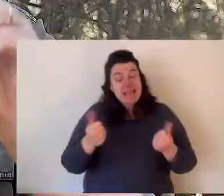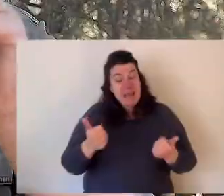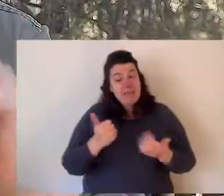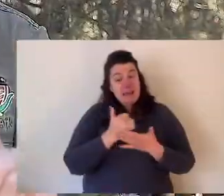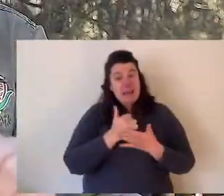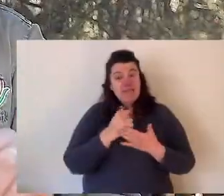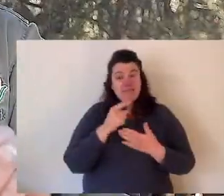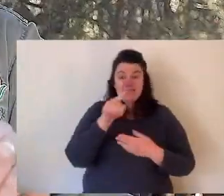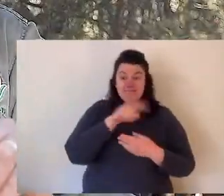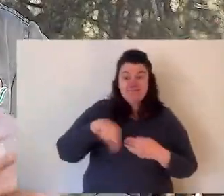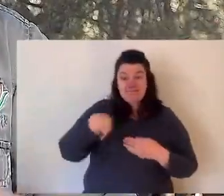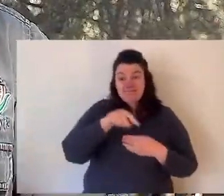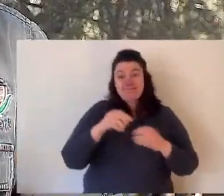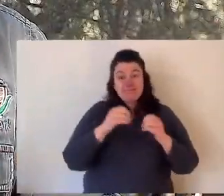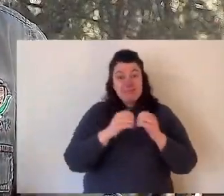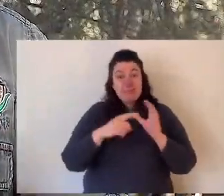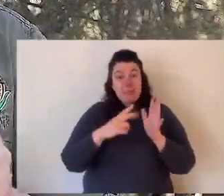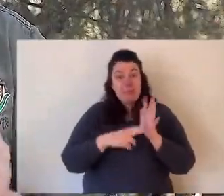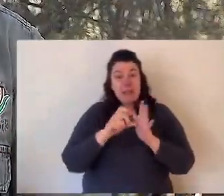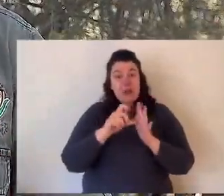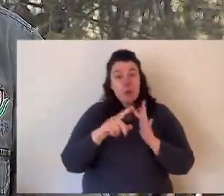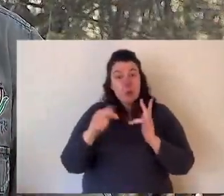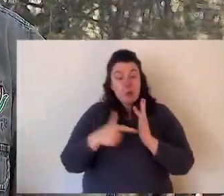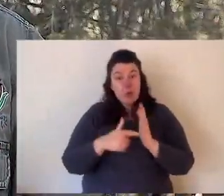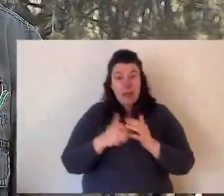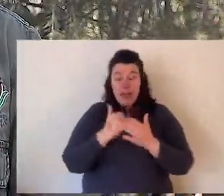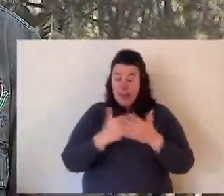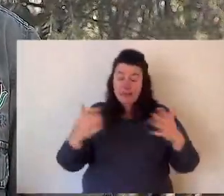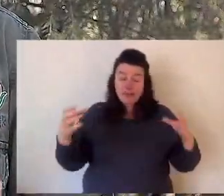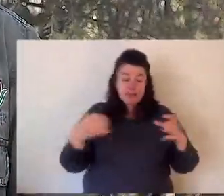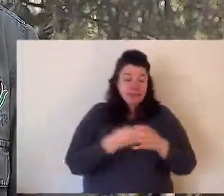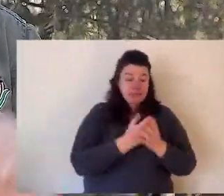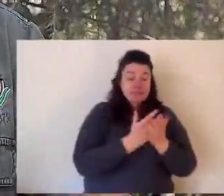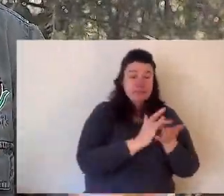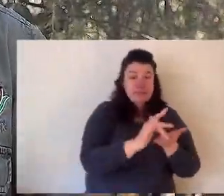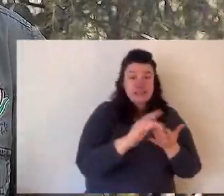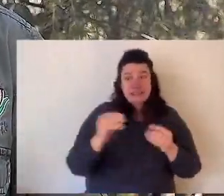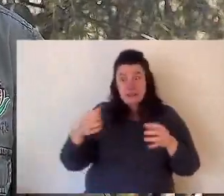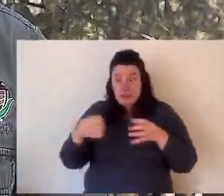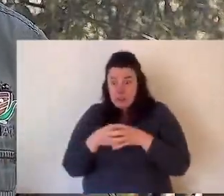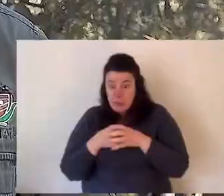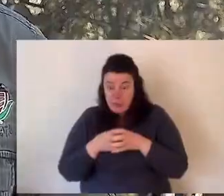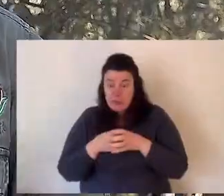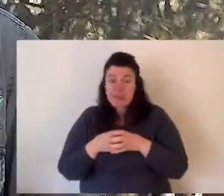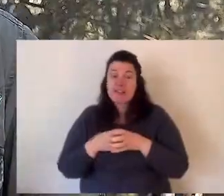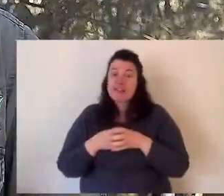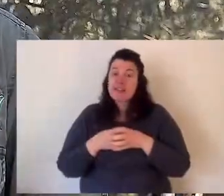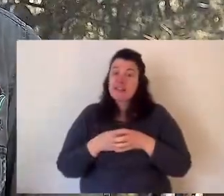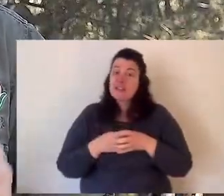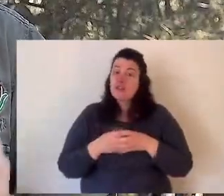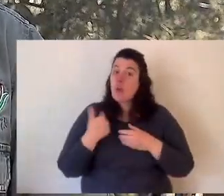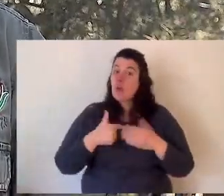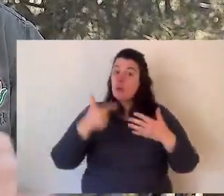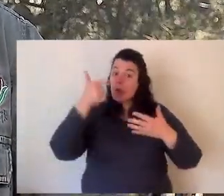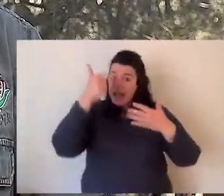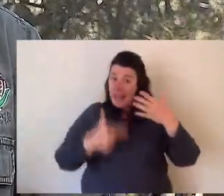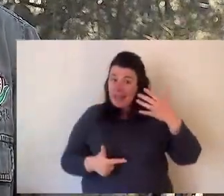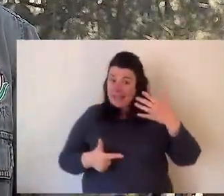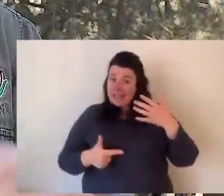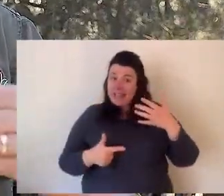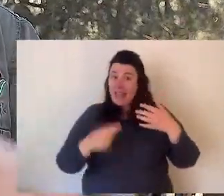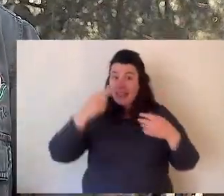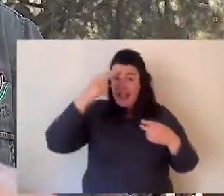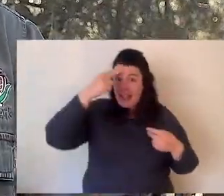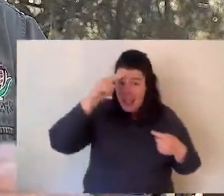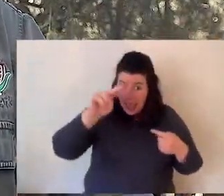Now I want you to know some species have sadly gone extinct. Some are critically endangered. Some are endangered. I'd like you to list